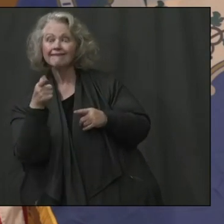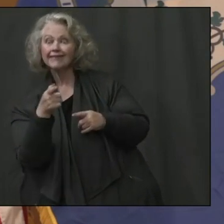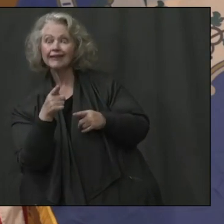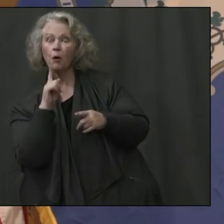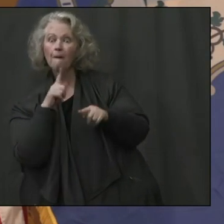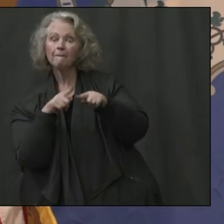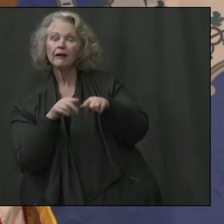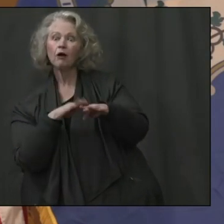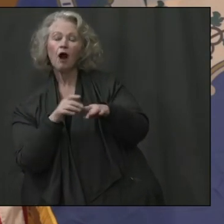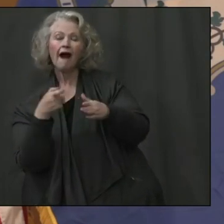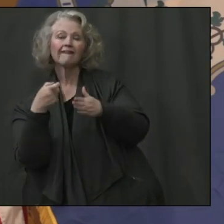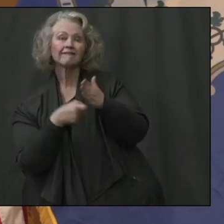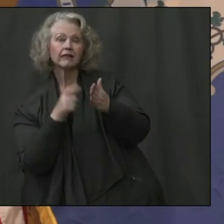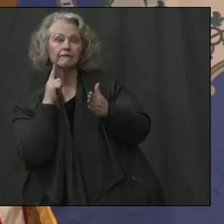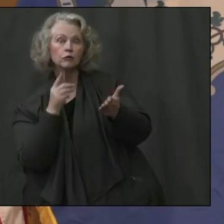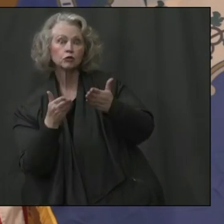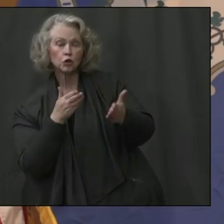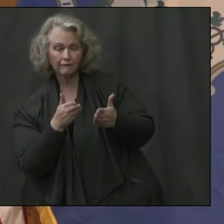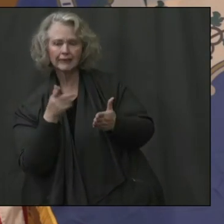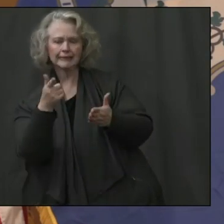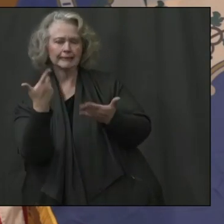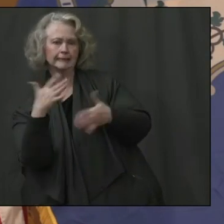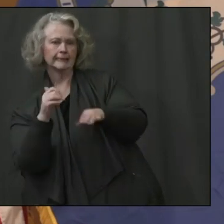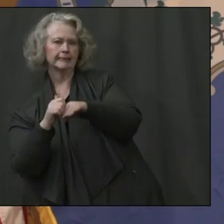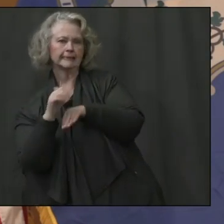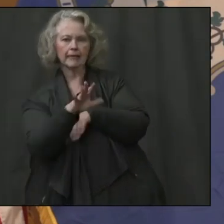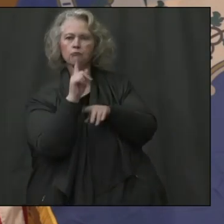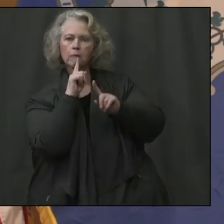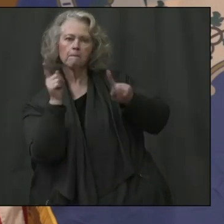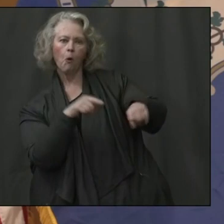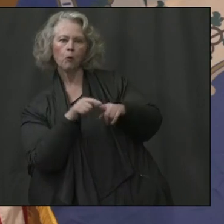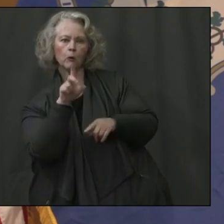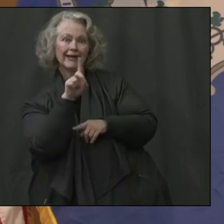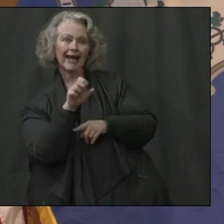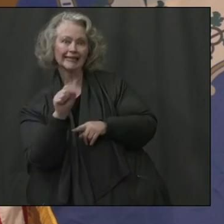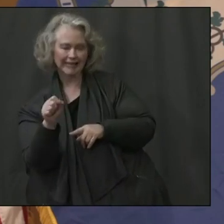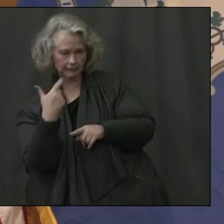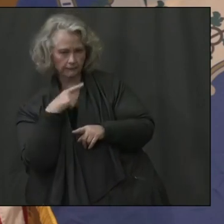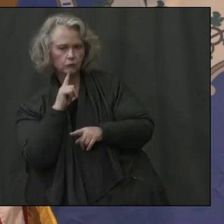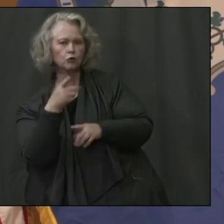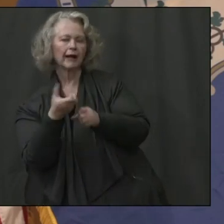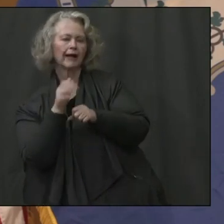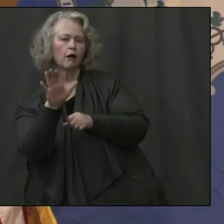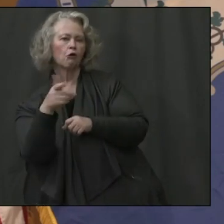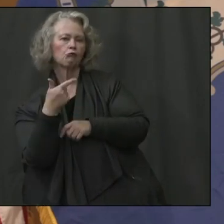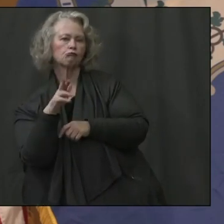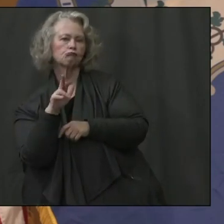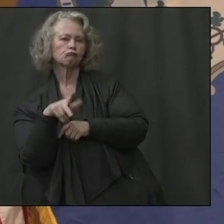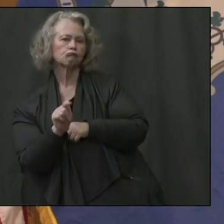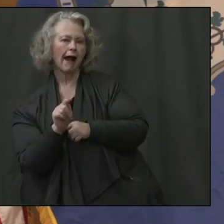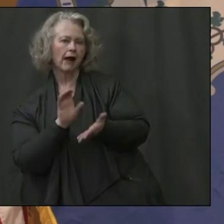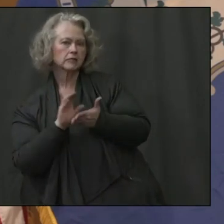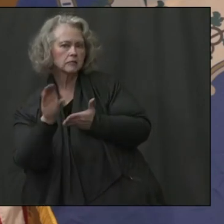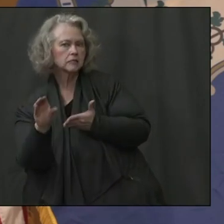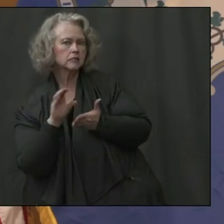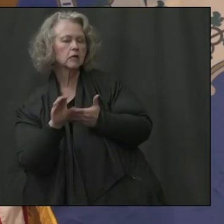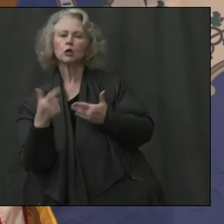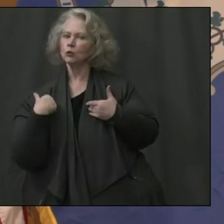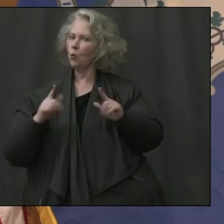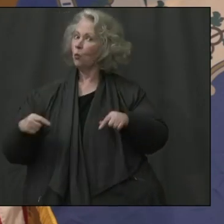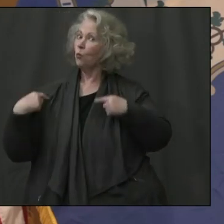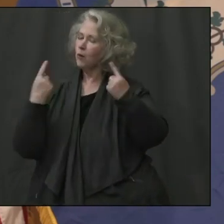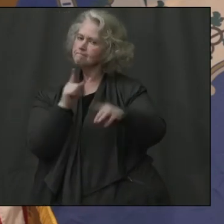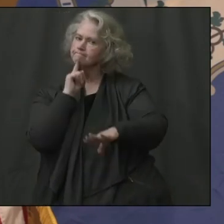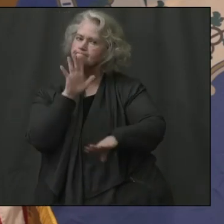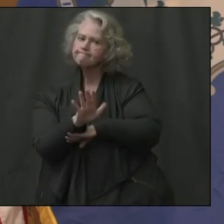sending in reports to DSS so that we can ensure they're receiving a grant as well. Um, so our response is very strong, um,